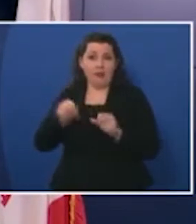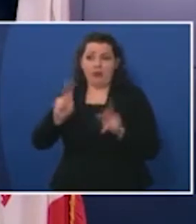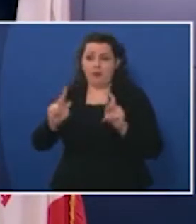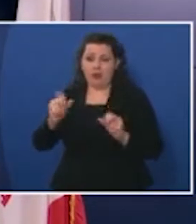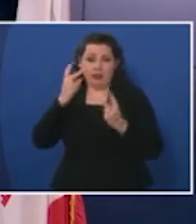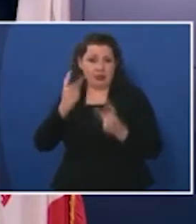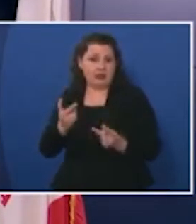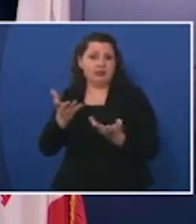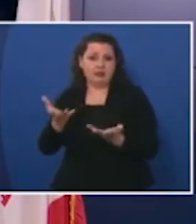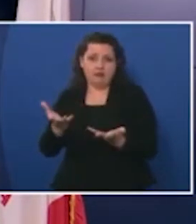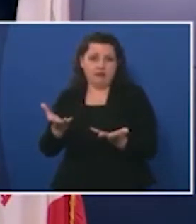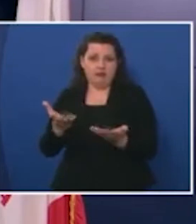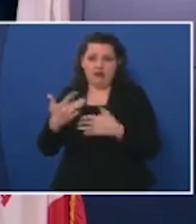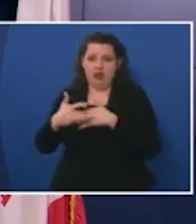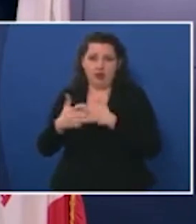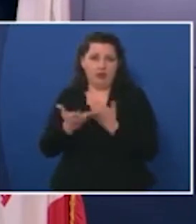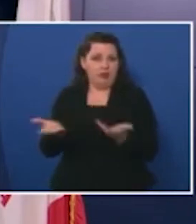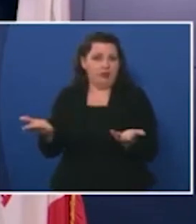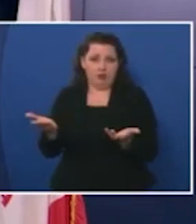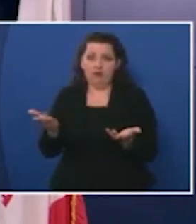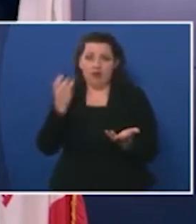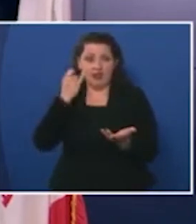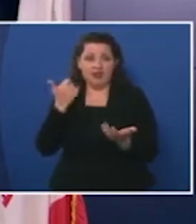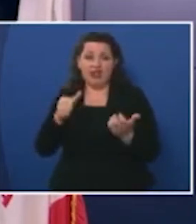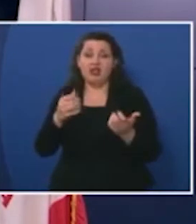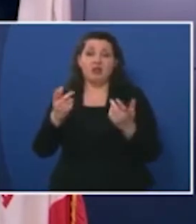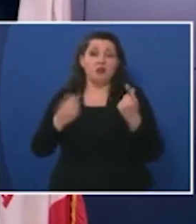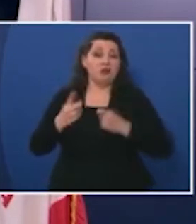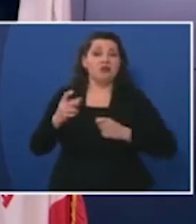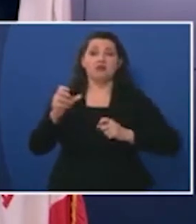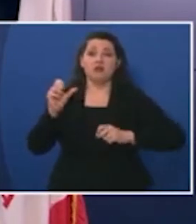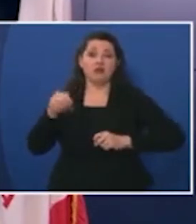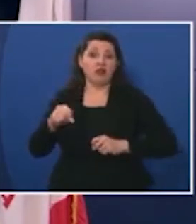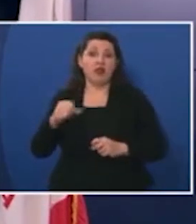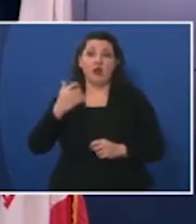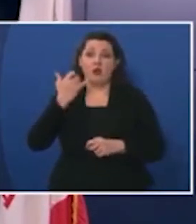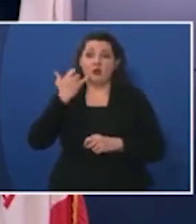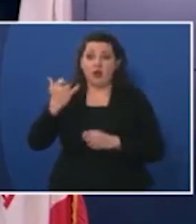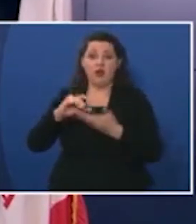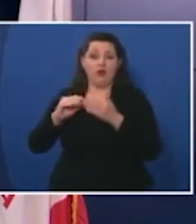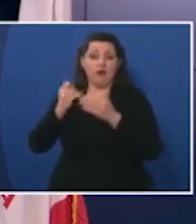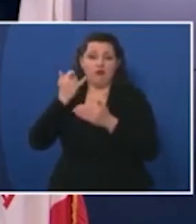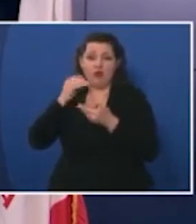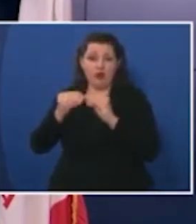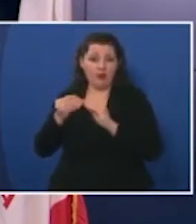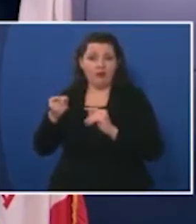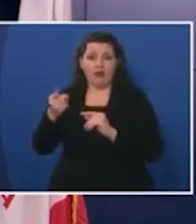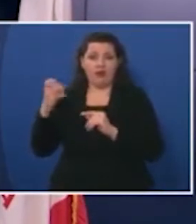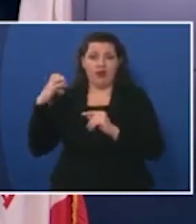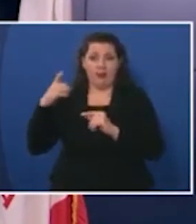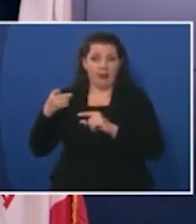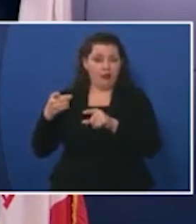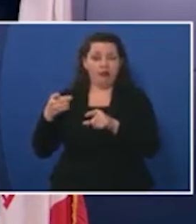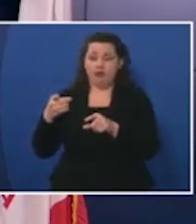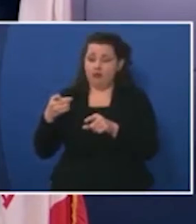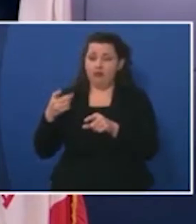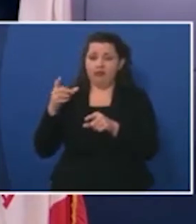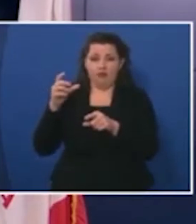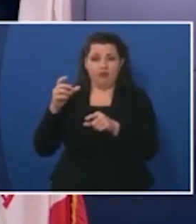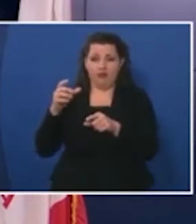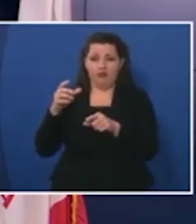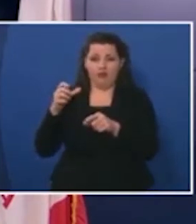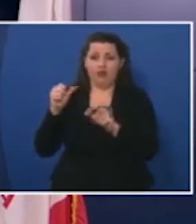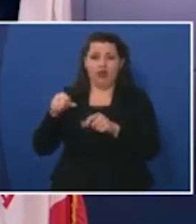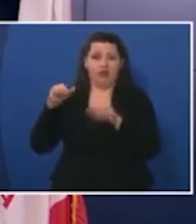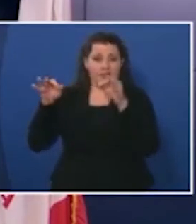and so it's there and accessible if anybody has any questions they can certainly call the number at the uh capital and we'd be sure we'd be happy to